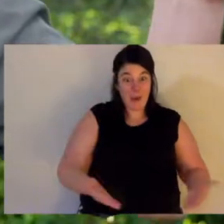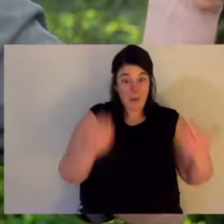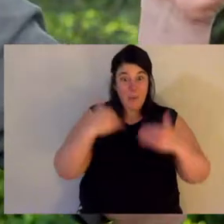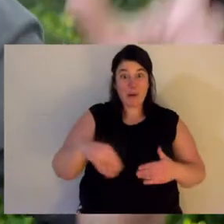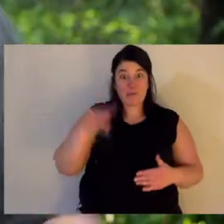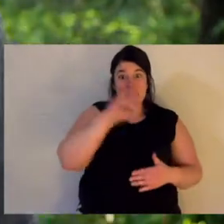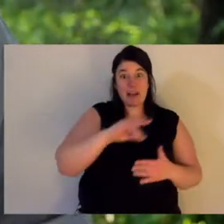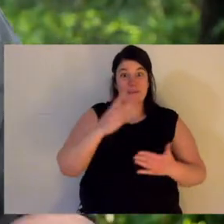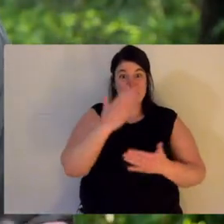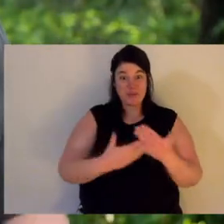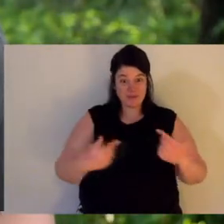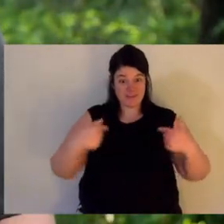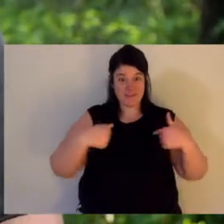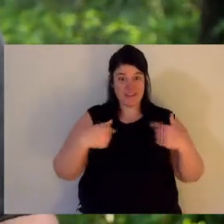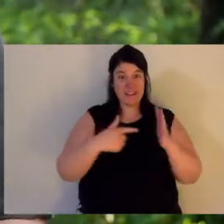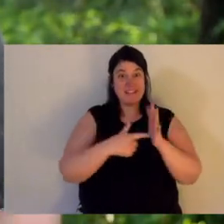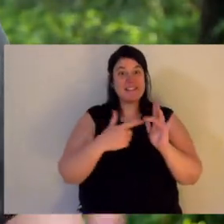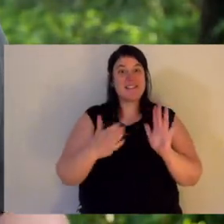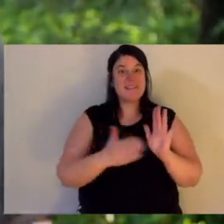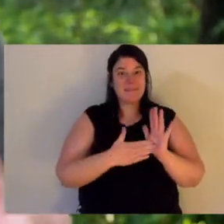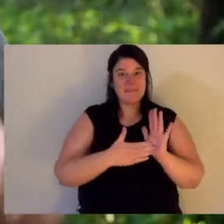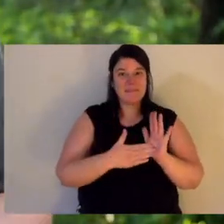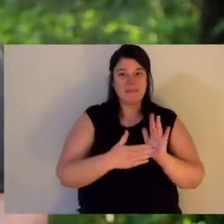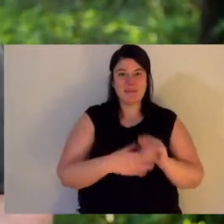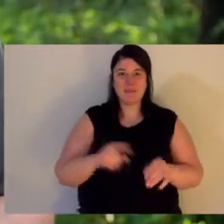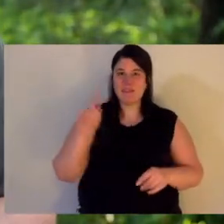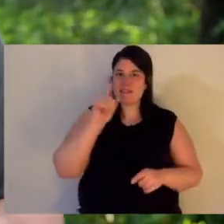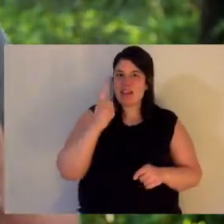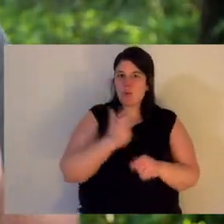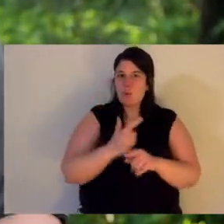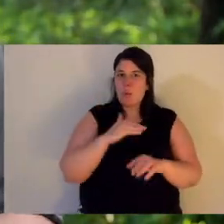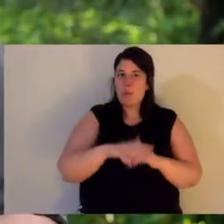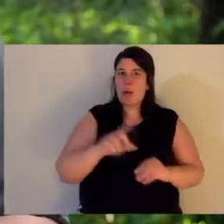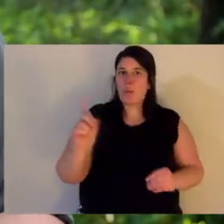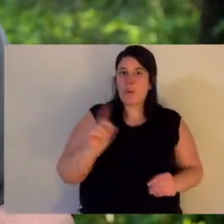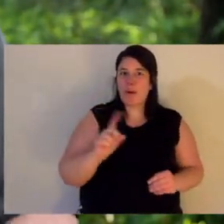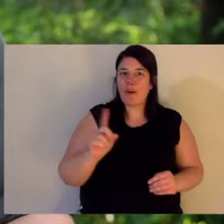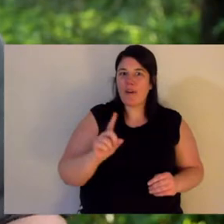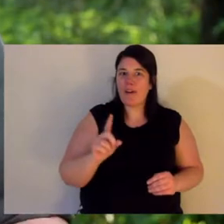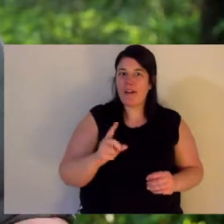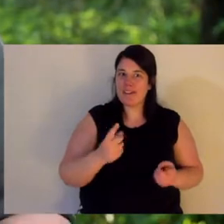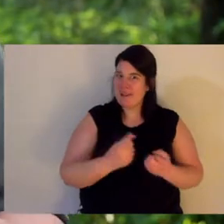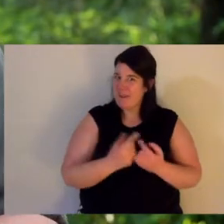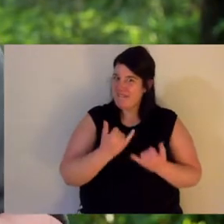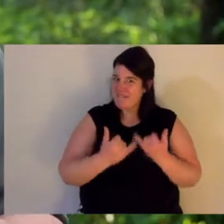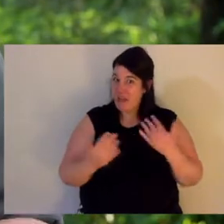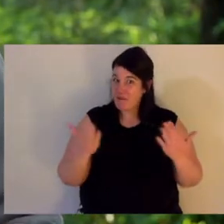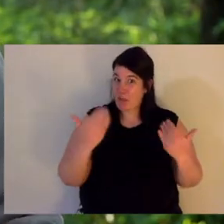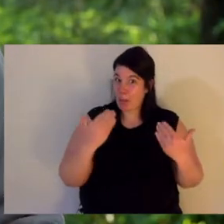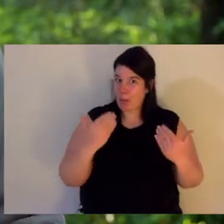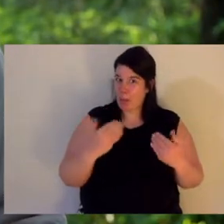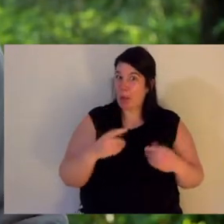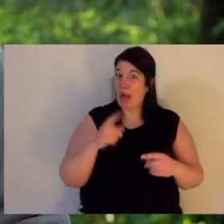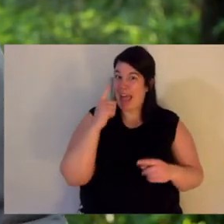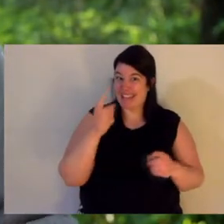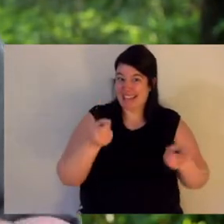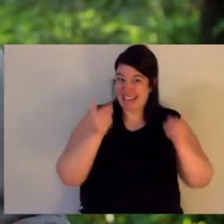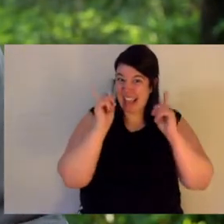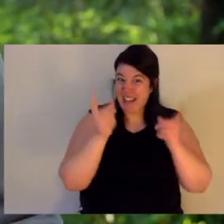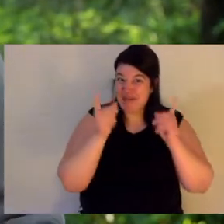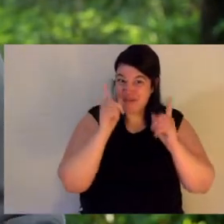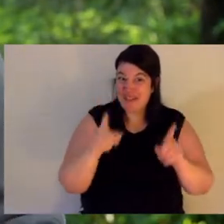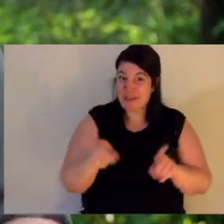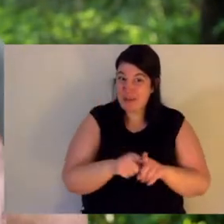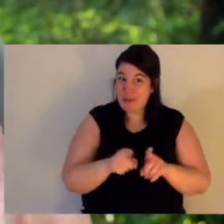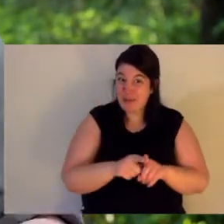G'day everyone, welcome to Animal Tales with Tim Faulkner, that's me. And today I'm talking about something very cool and very